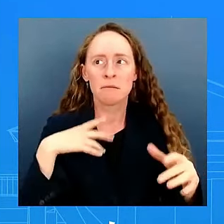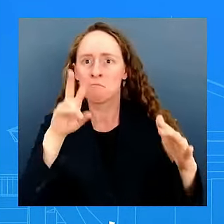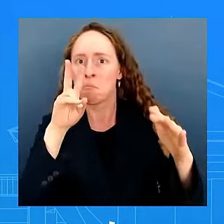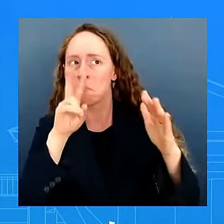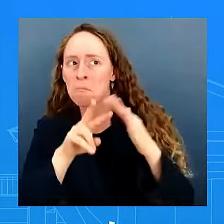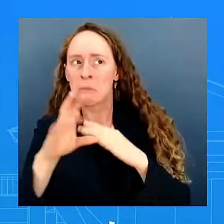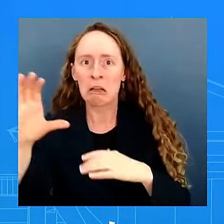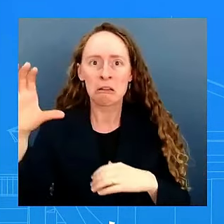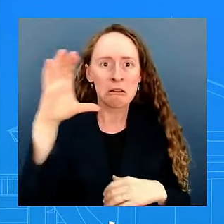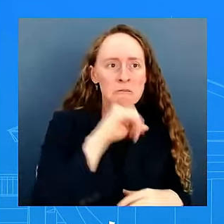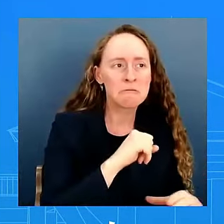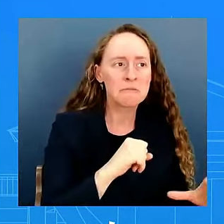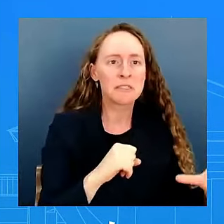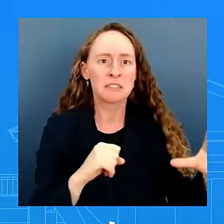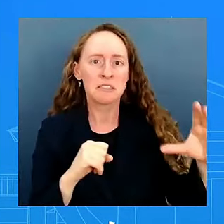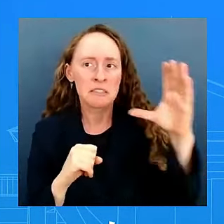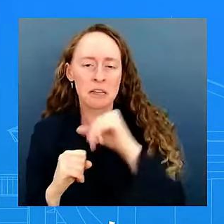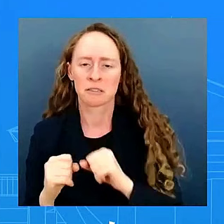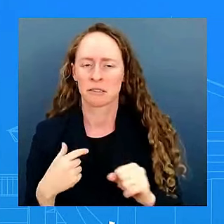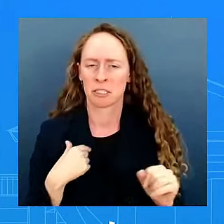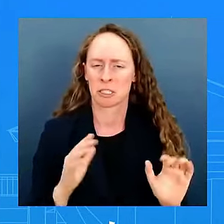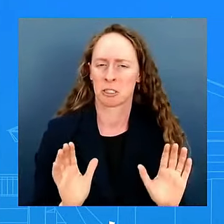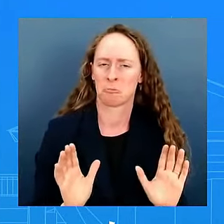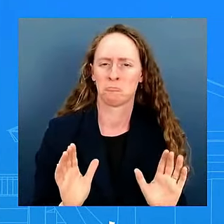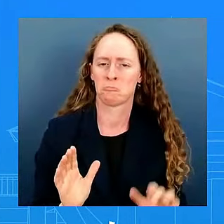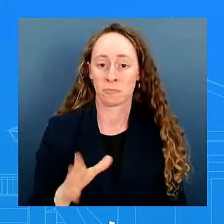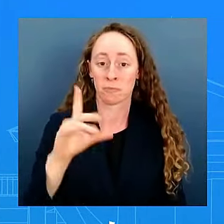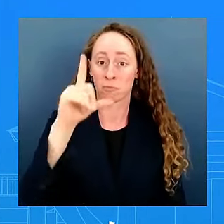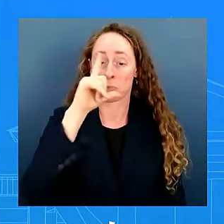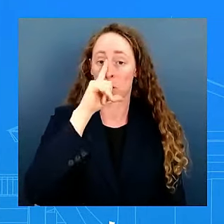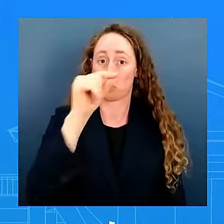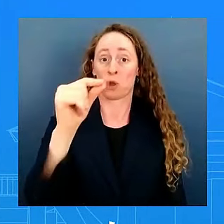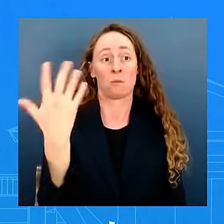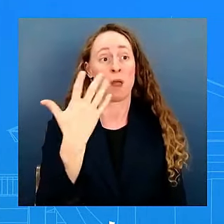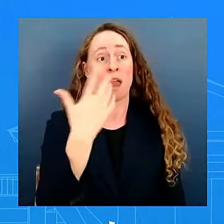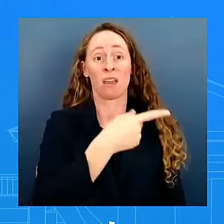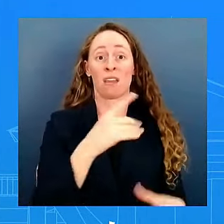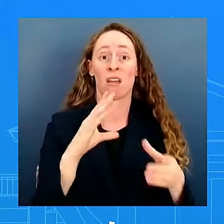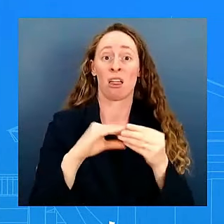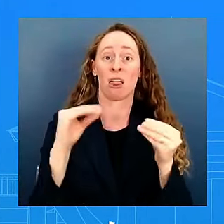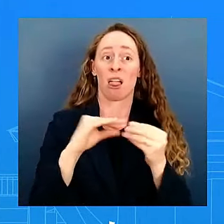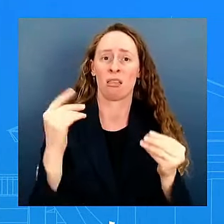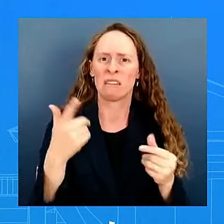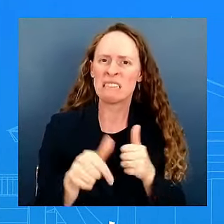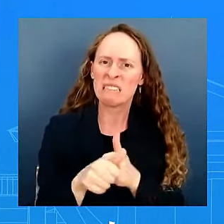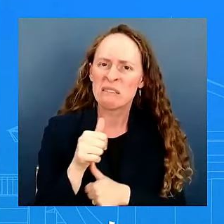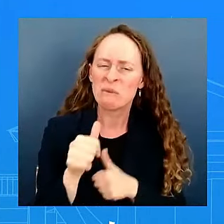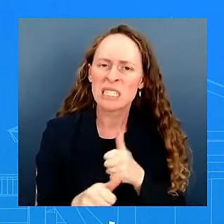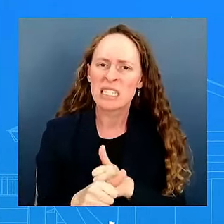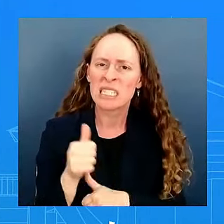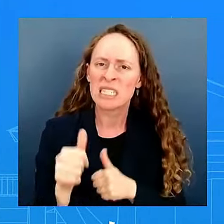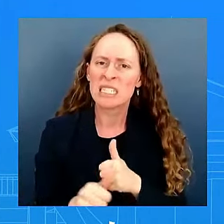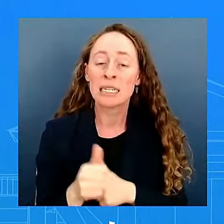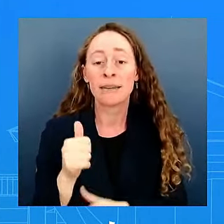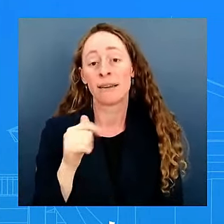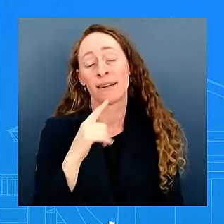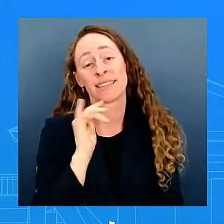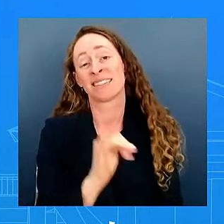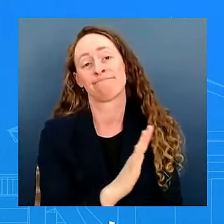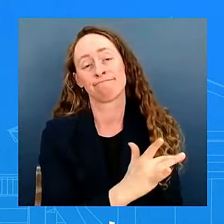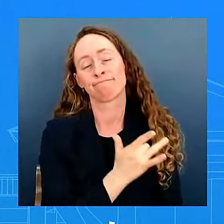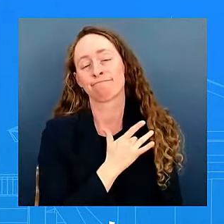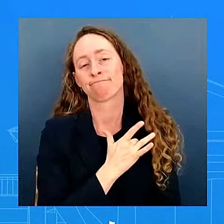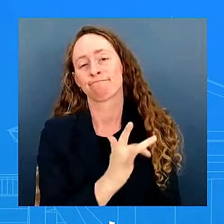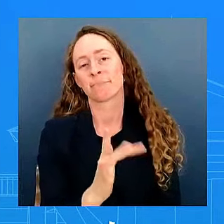dangerous type of rhetoric that we're hearing uh from uh from russia not unusual this is the this is the type of propaganda